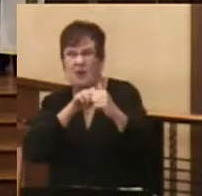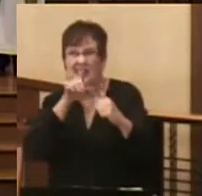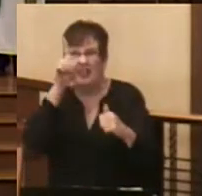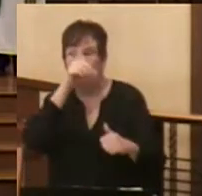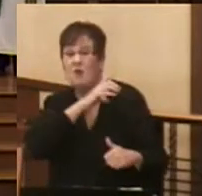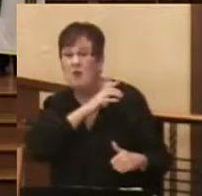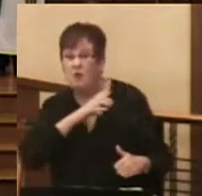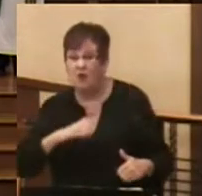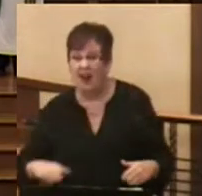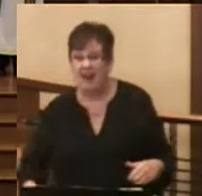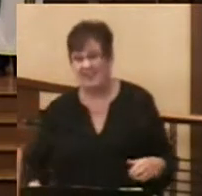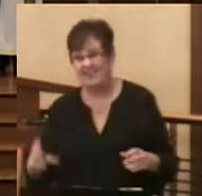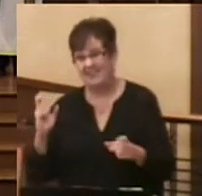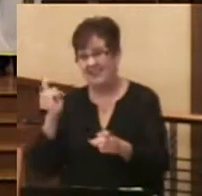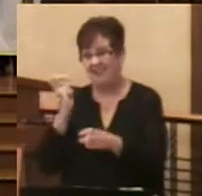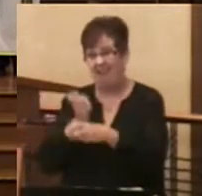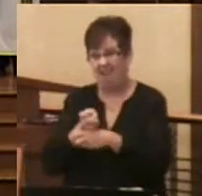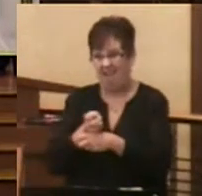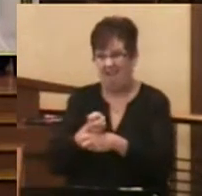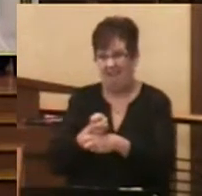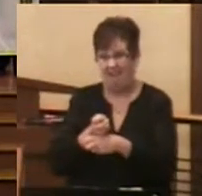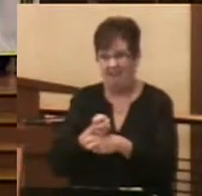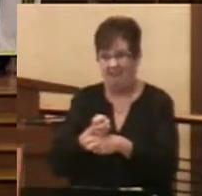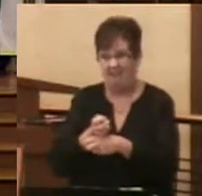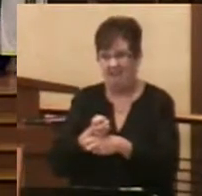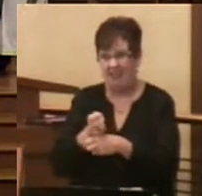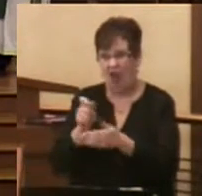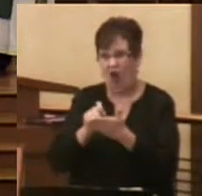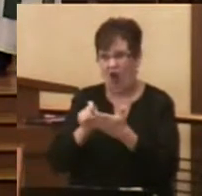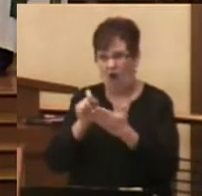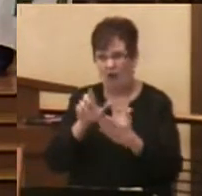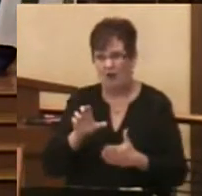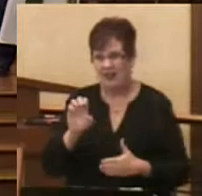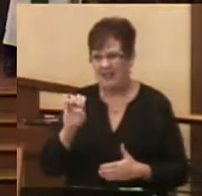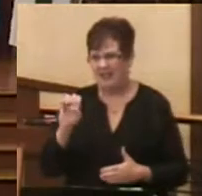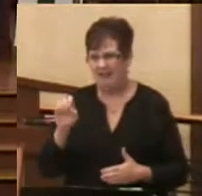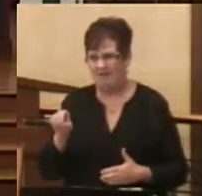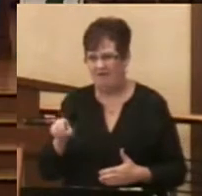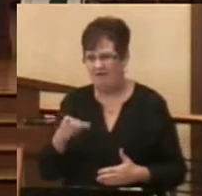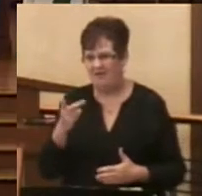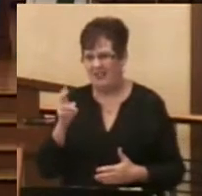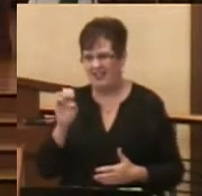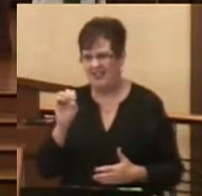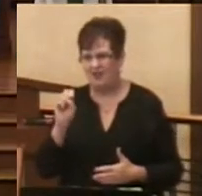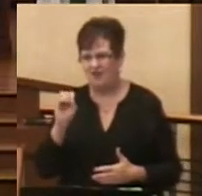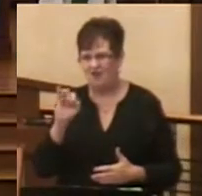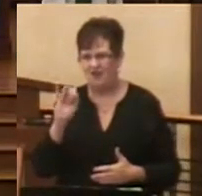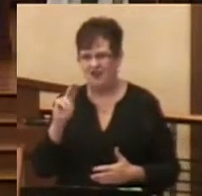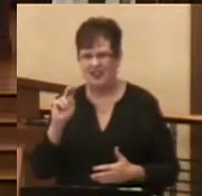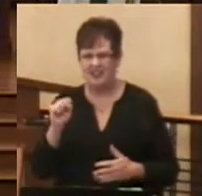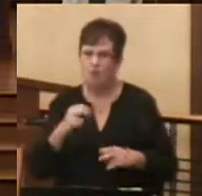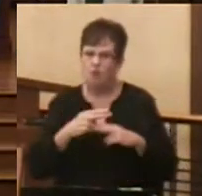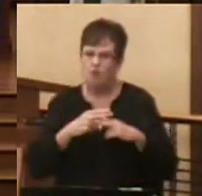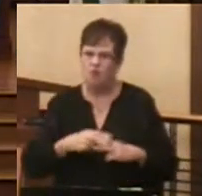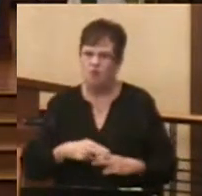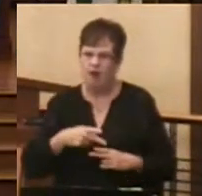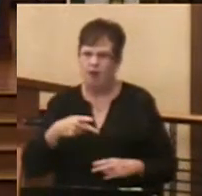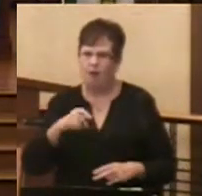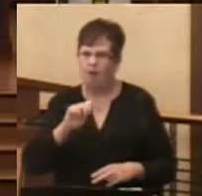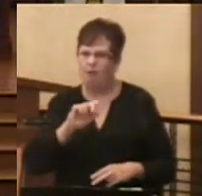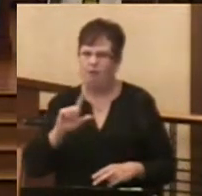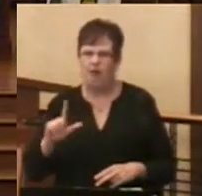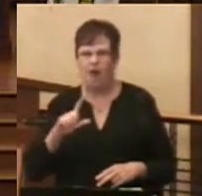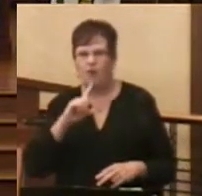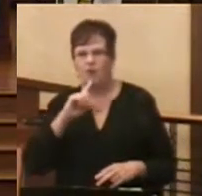hard. The author of the Ephesians, and we will continue to refer to him as Paul, given